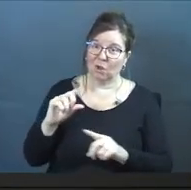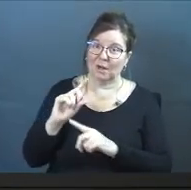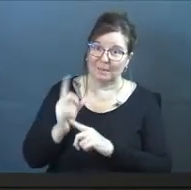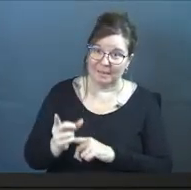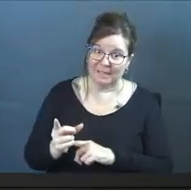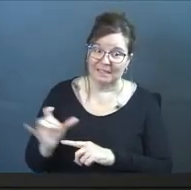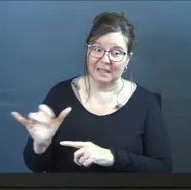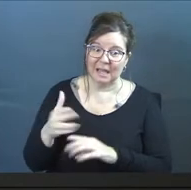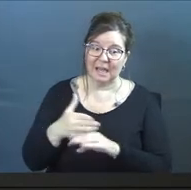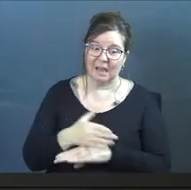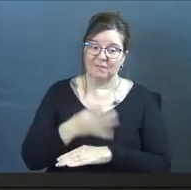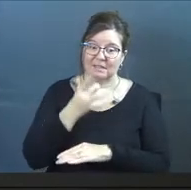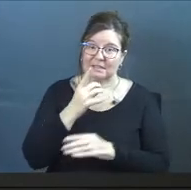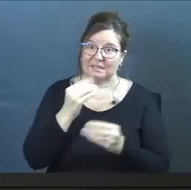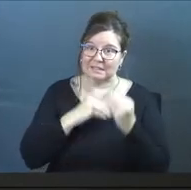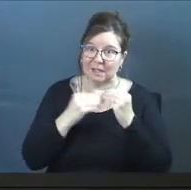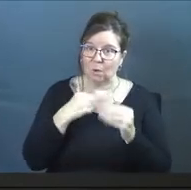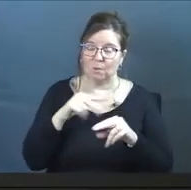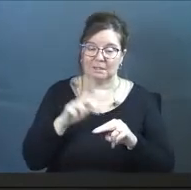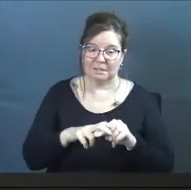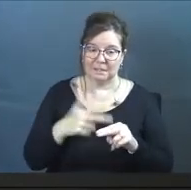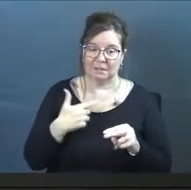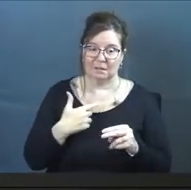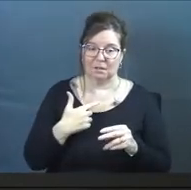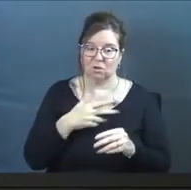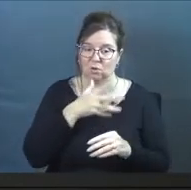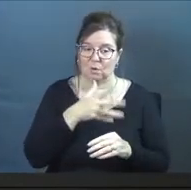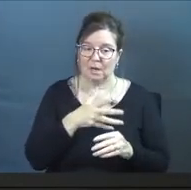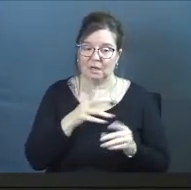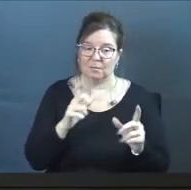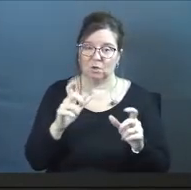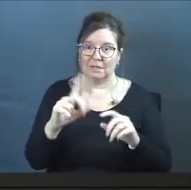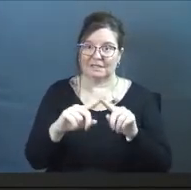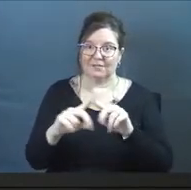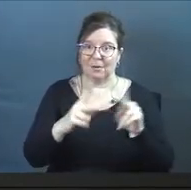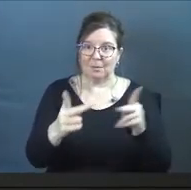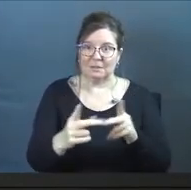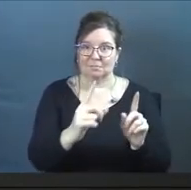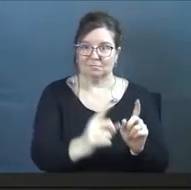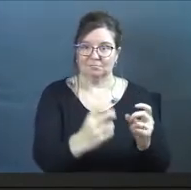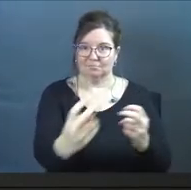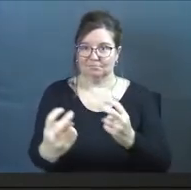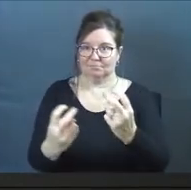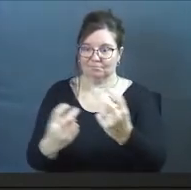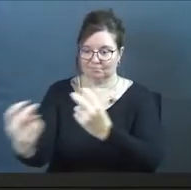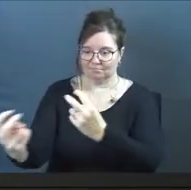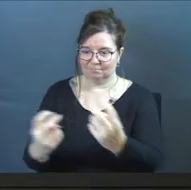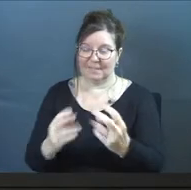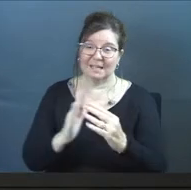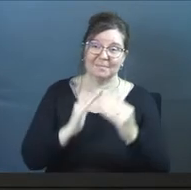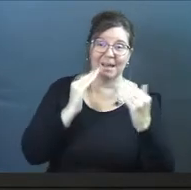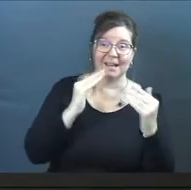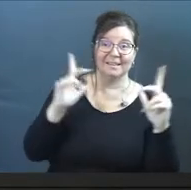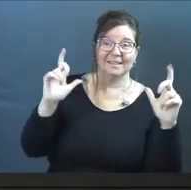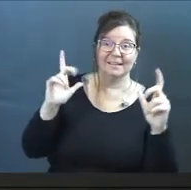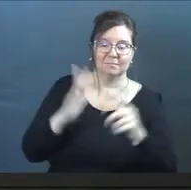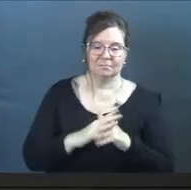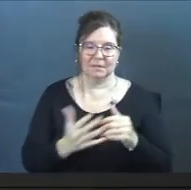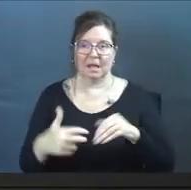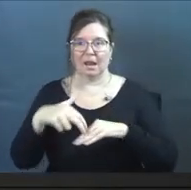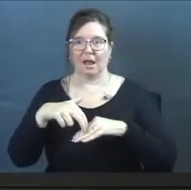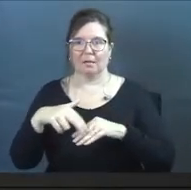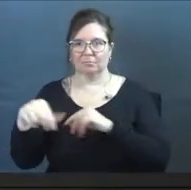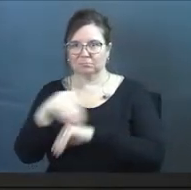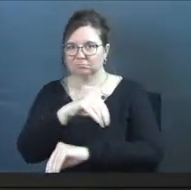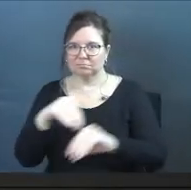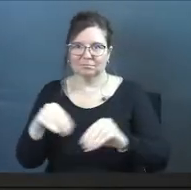minutes. Like after dinner, we're just sitting there and, you know, Grammy's just putting us in position. like, okay, sit here, smile and get up,